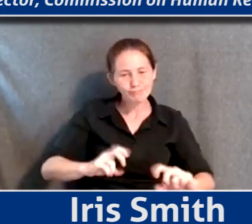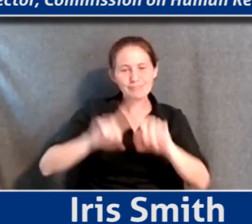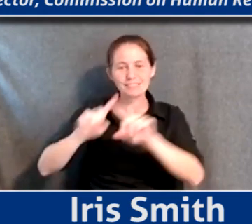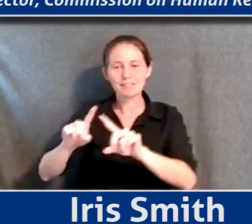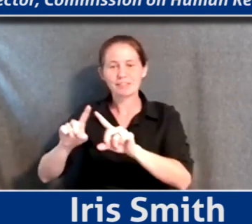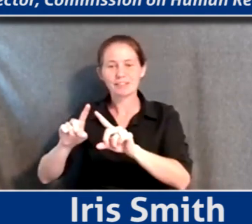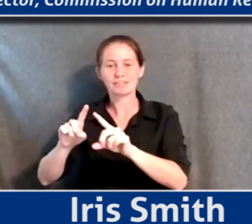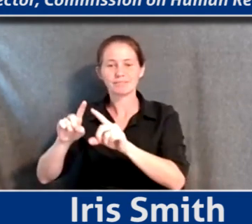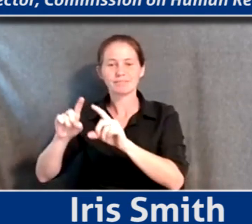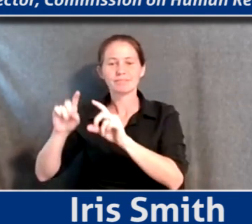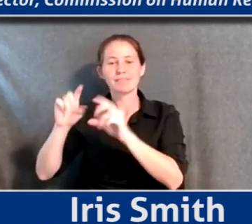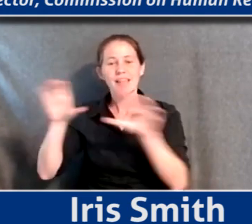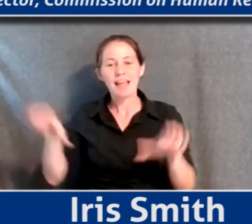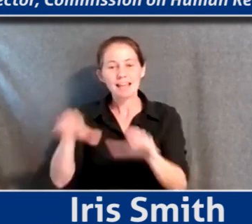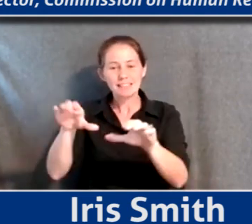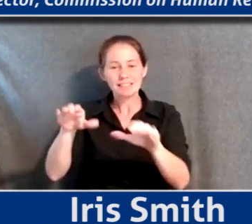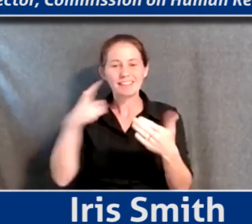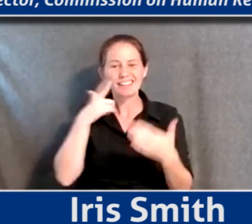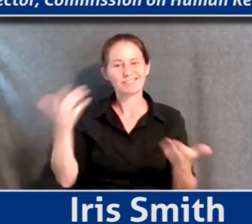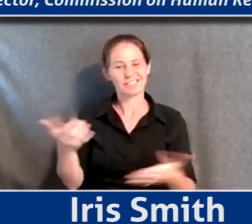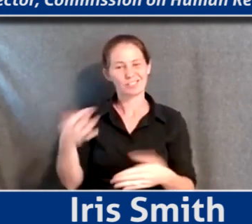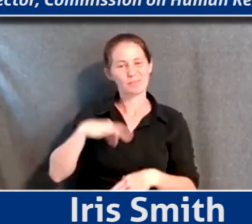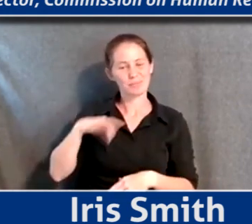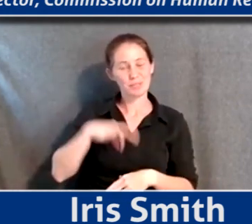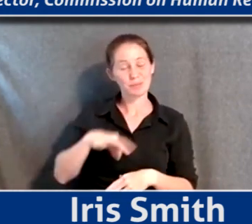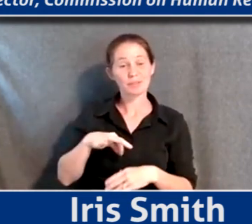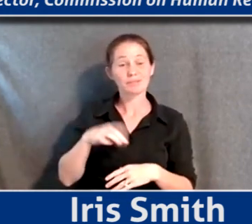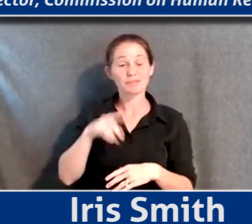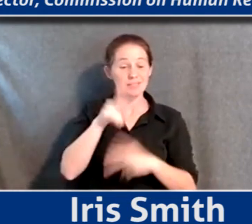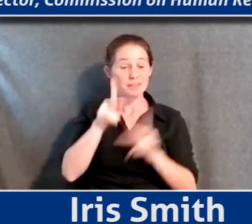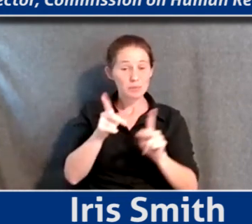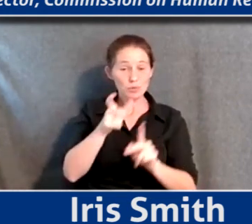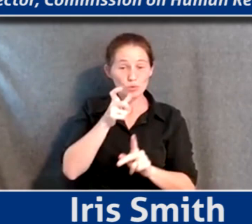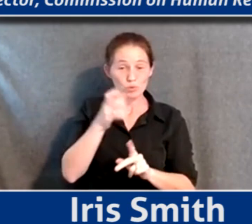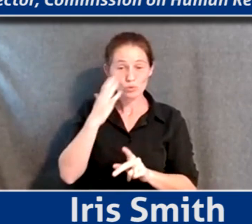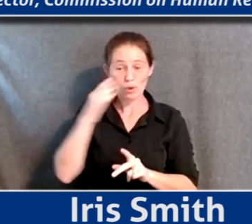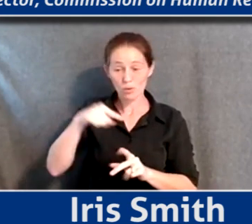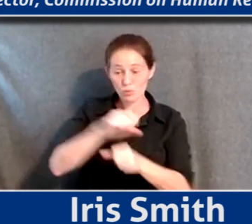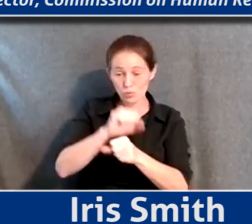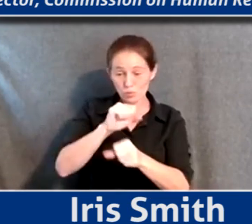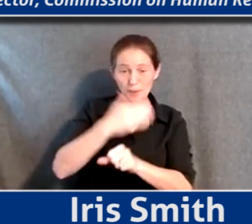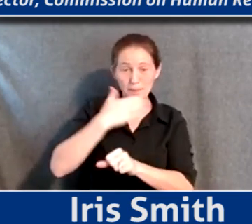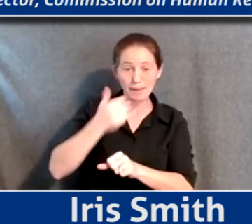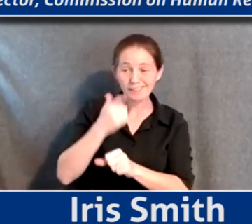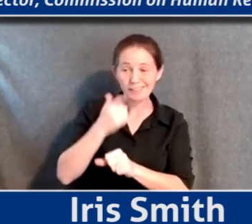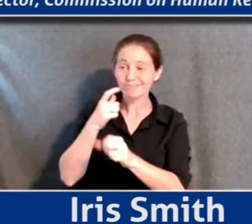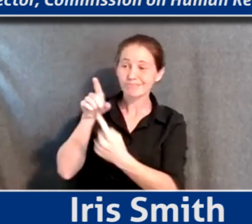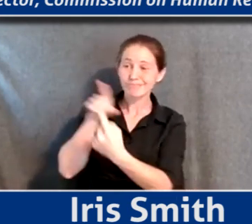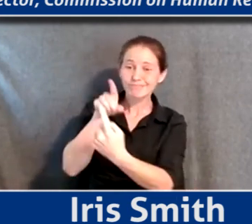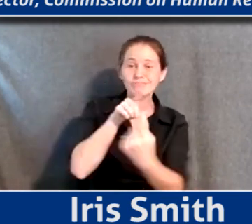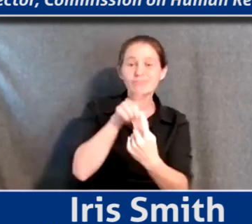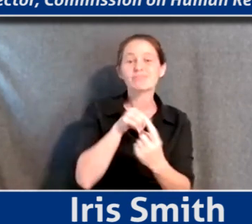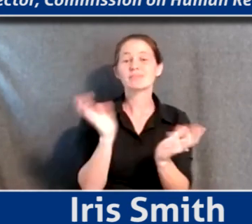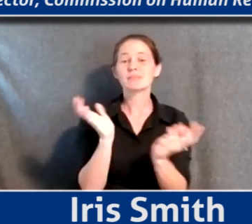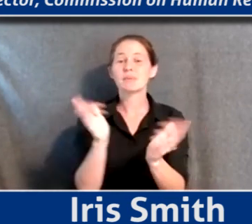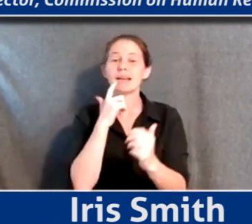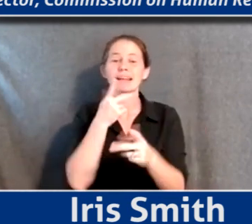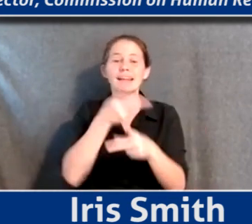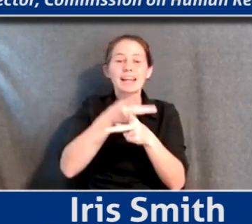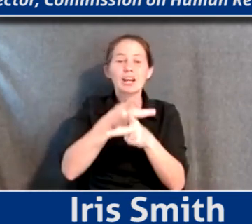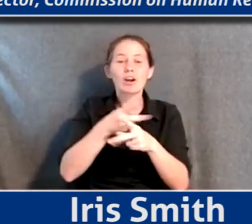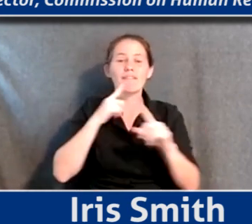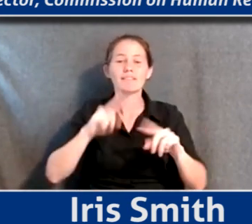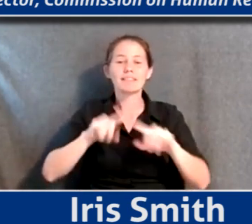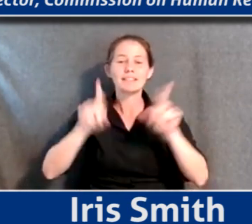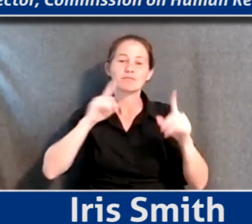city activity and life here in Pittsburgh through the people that know this work best and taking special care to explore the intersections at